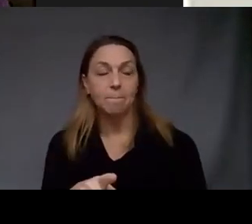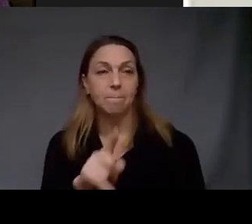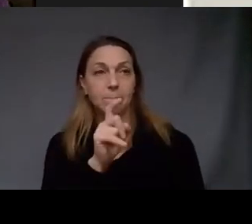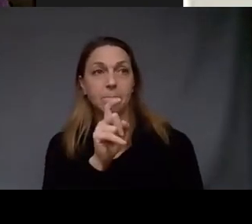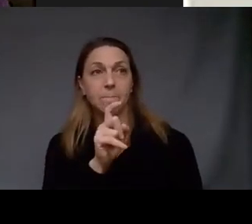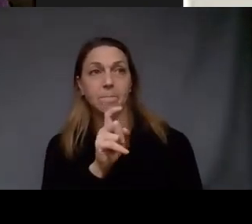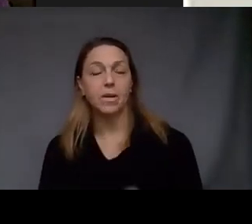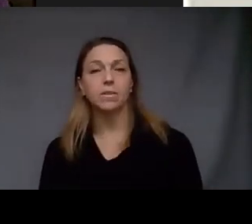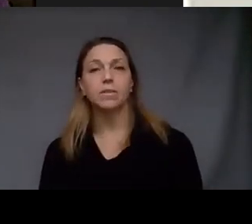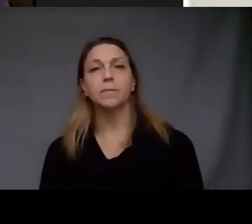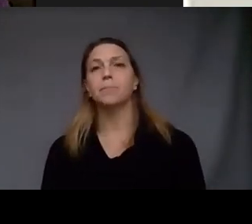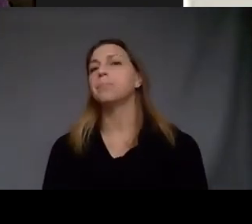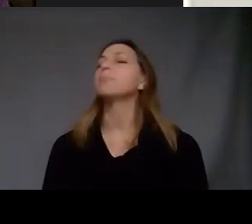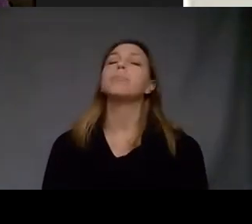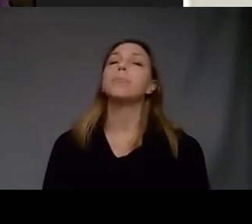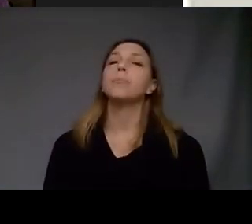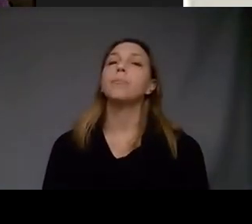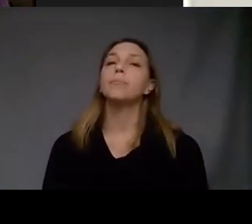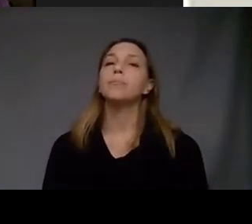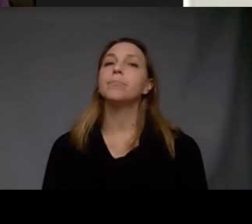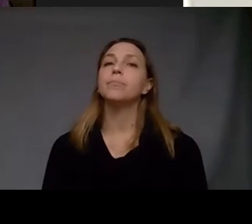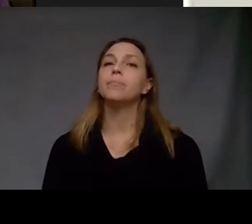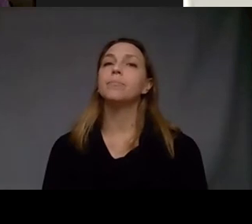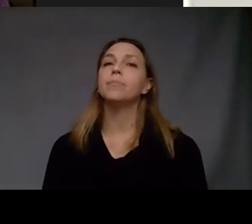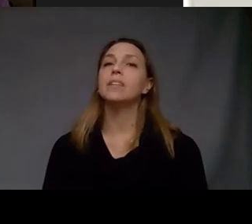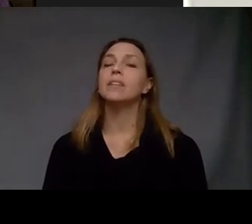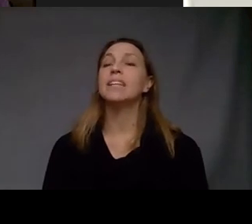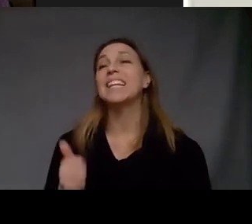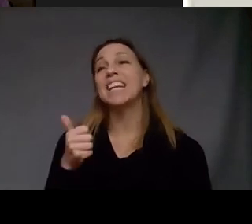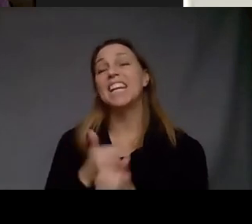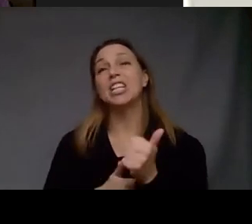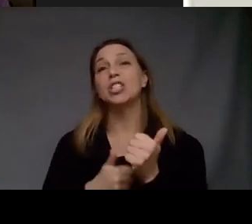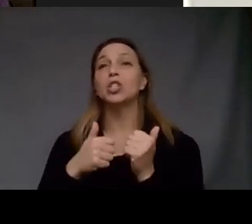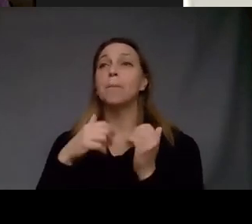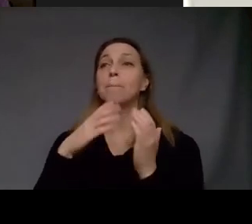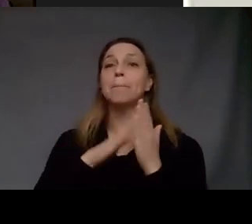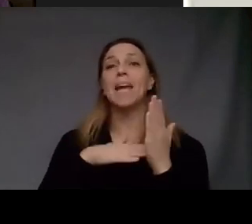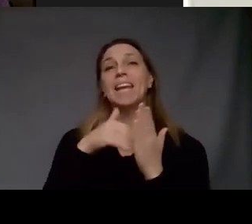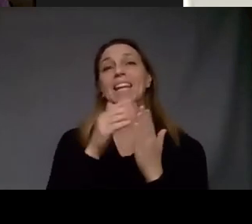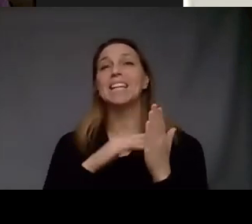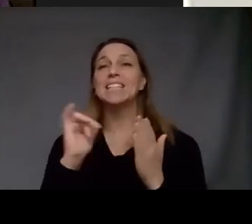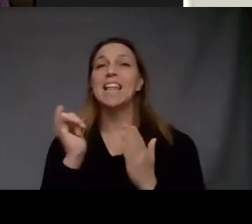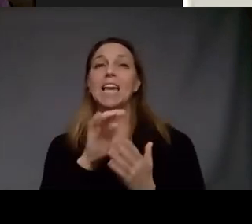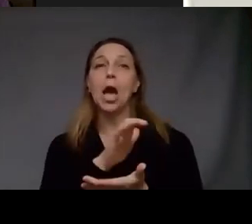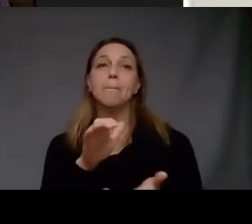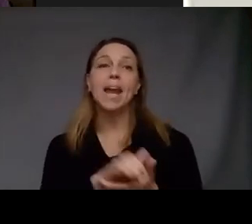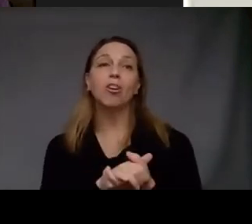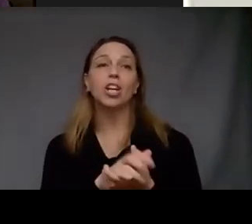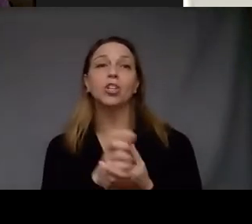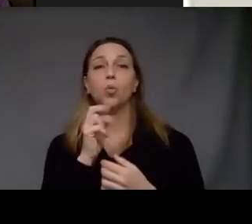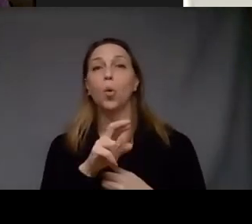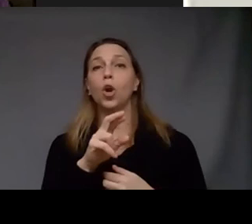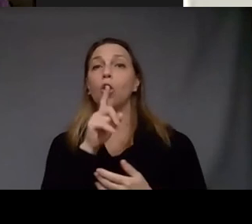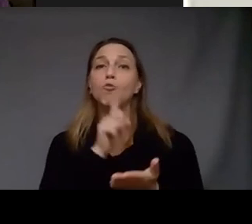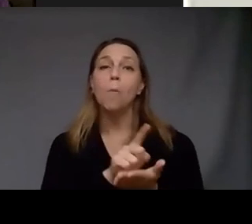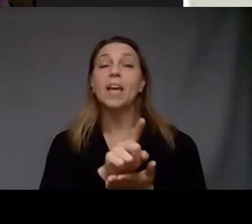well each painting is kind of like a little marriage or romance and so yes I fall in